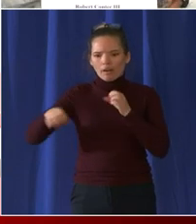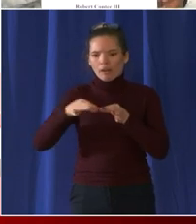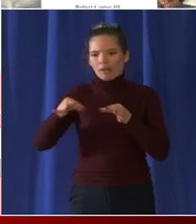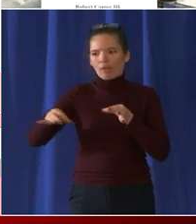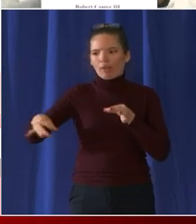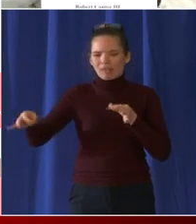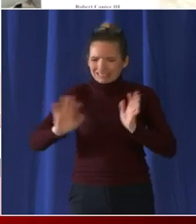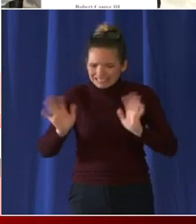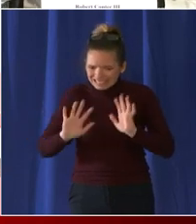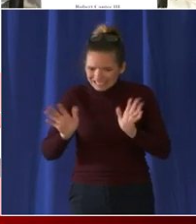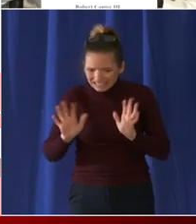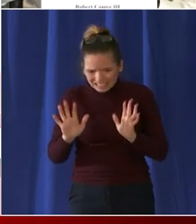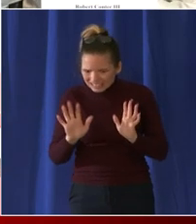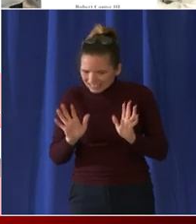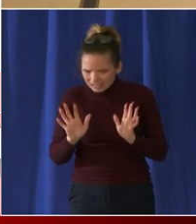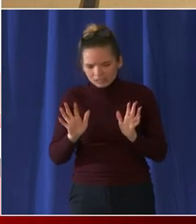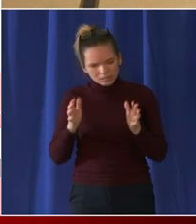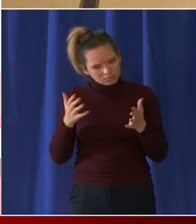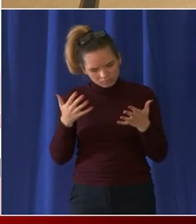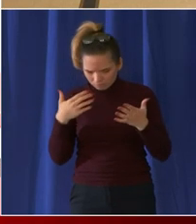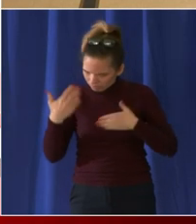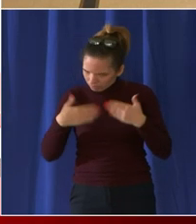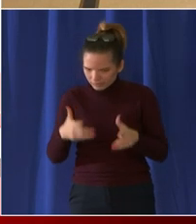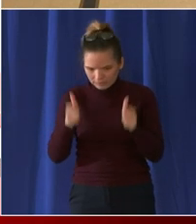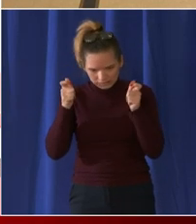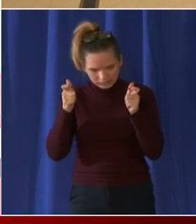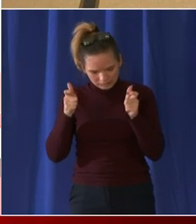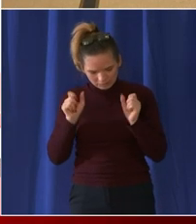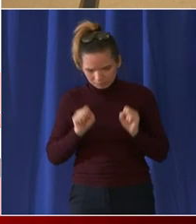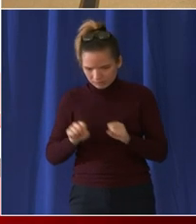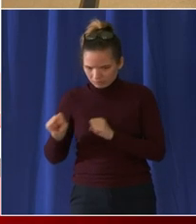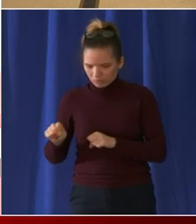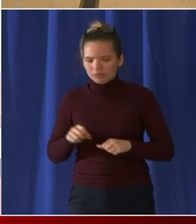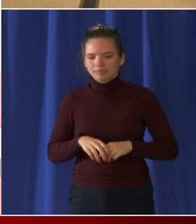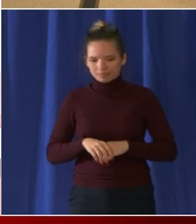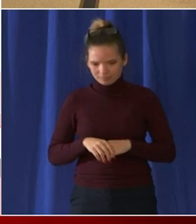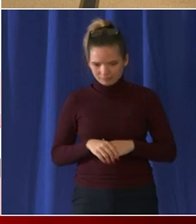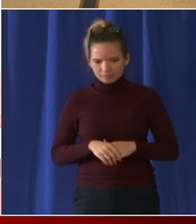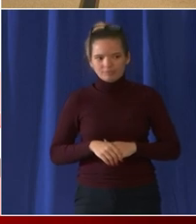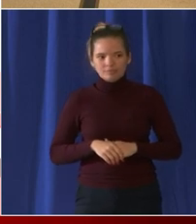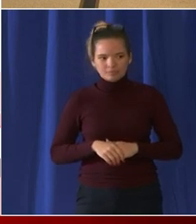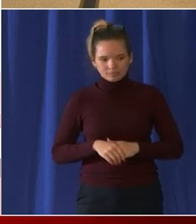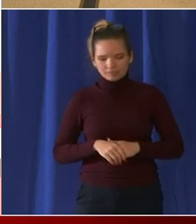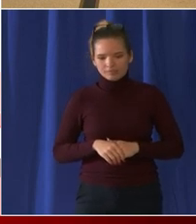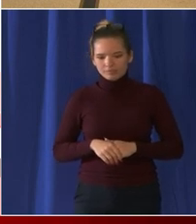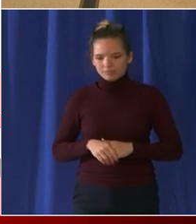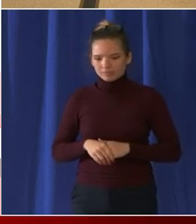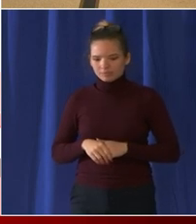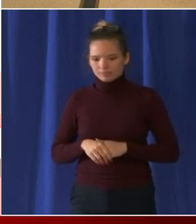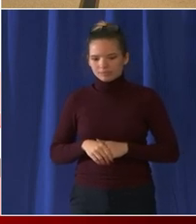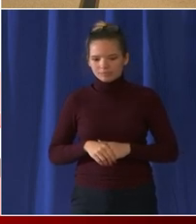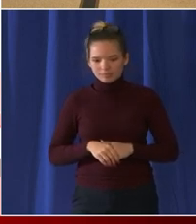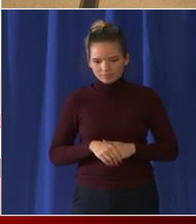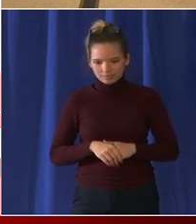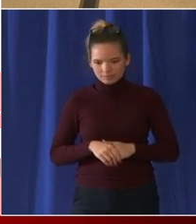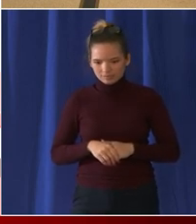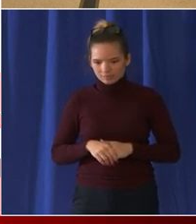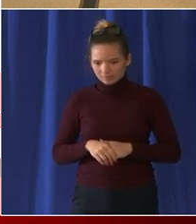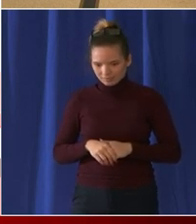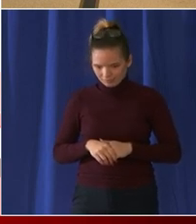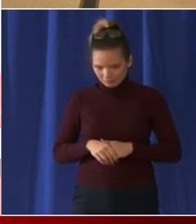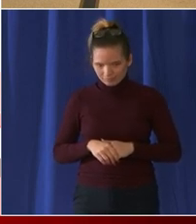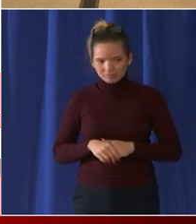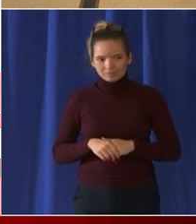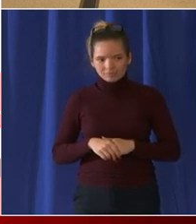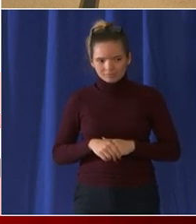you chief donnelly uh good morning everyone uh january 6th was a remarkable